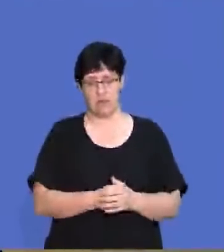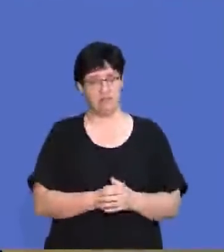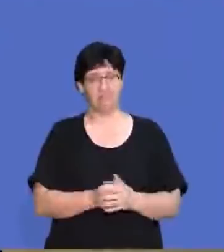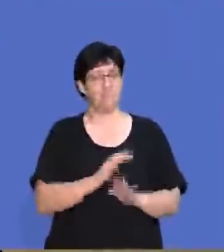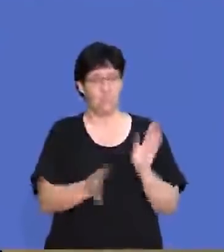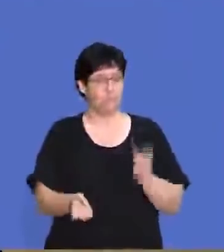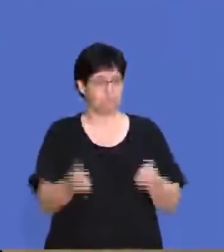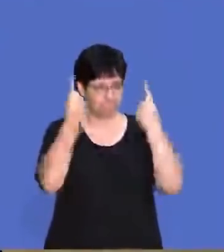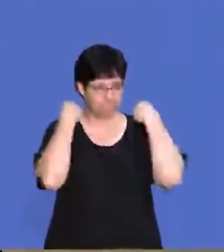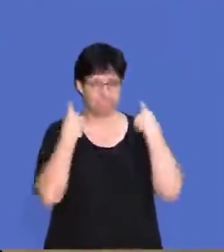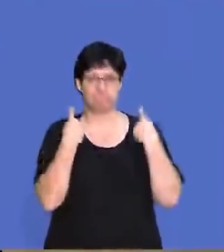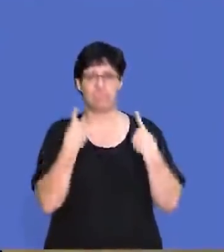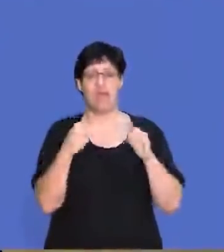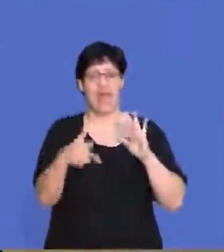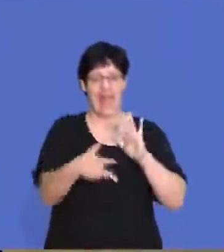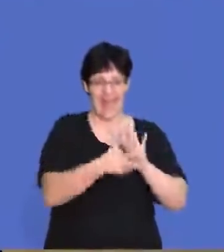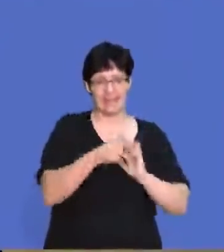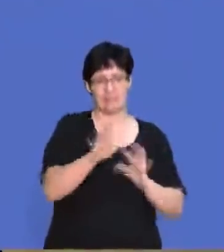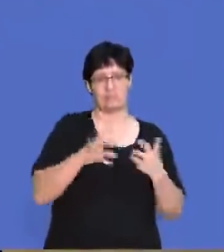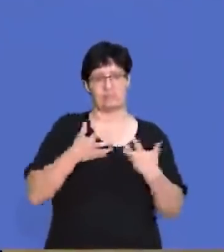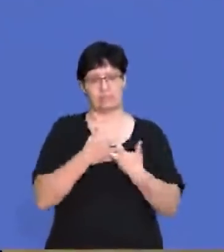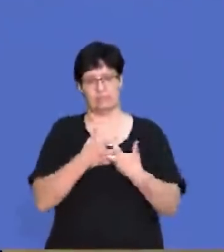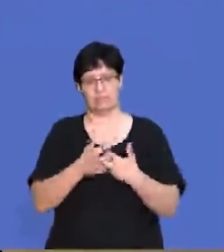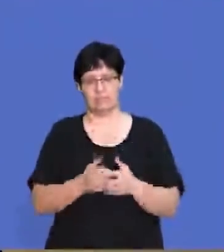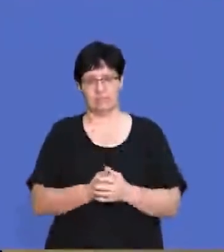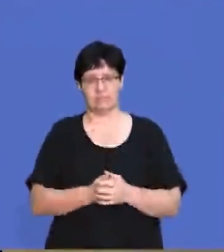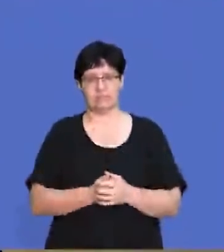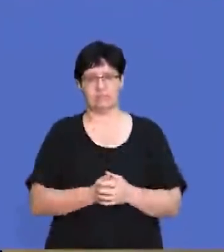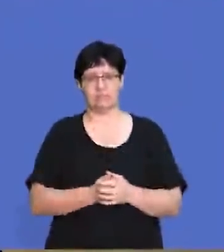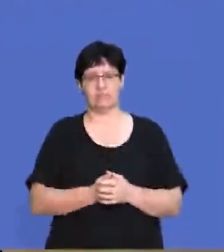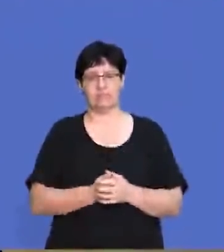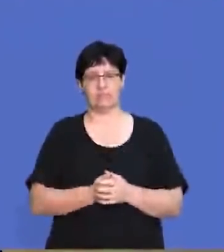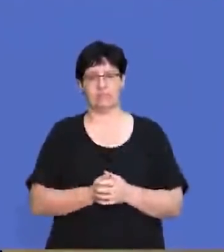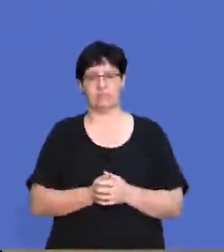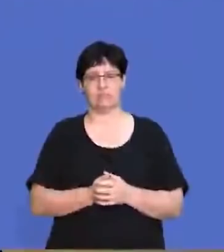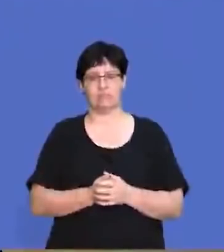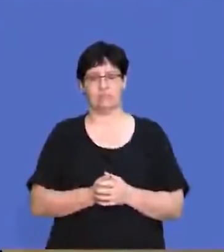if you don't understand which acts belong where.